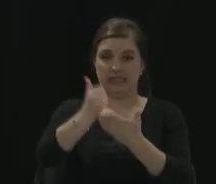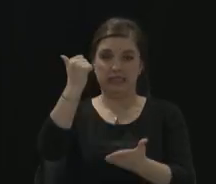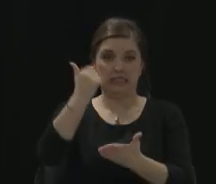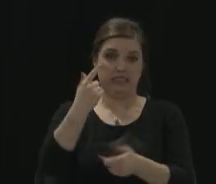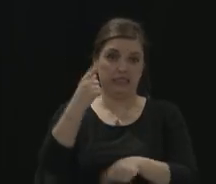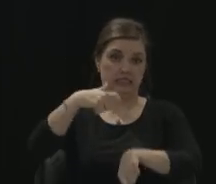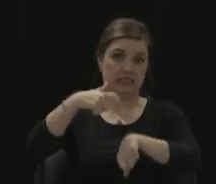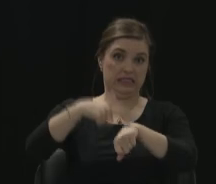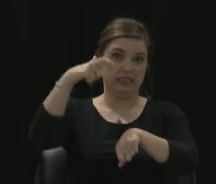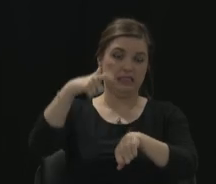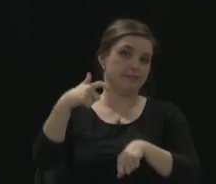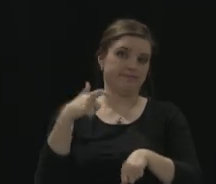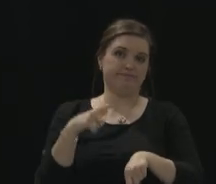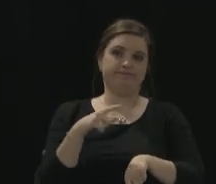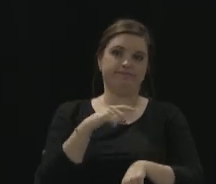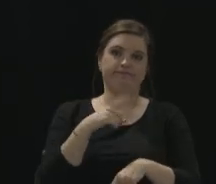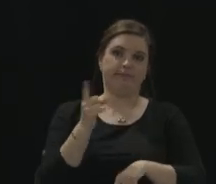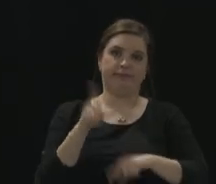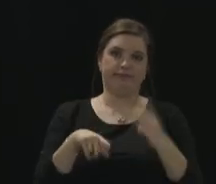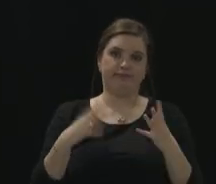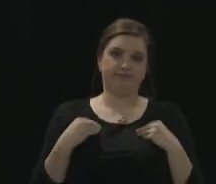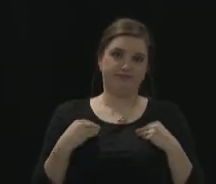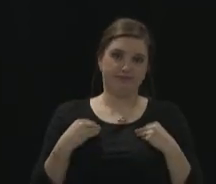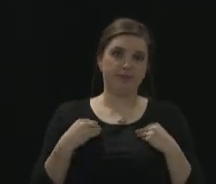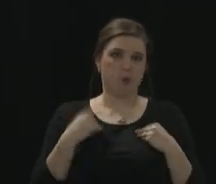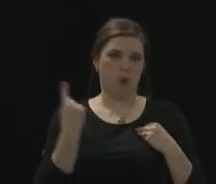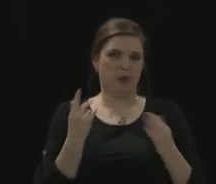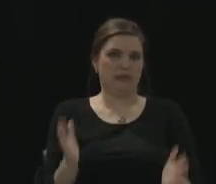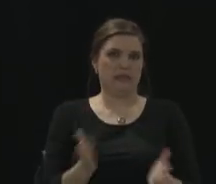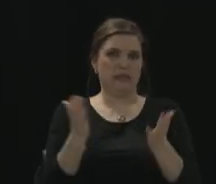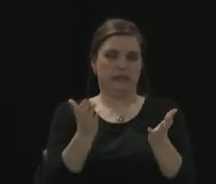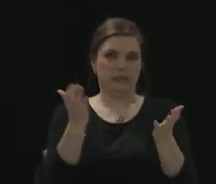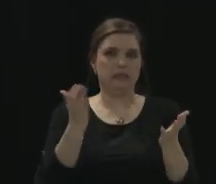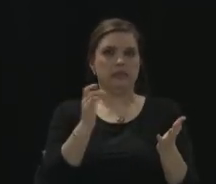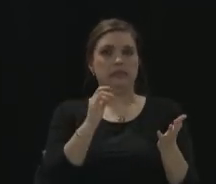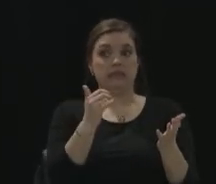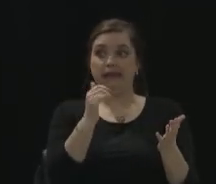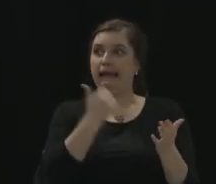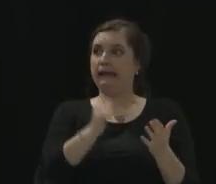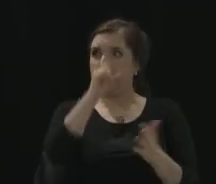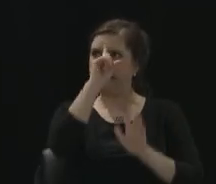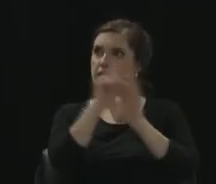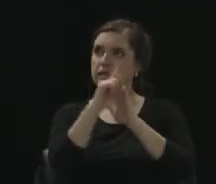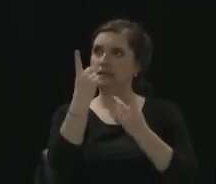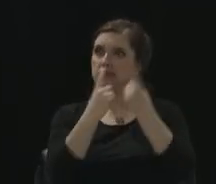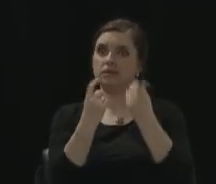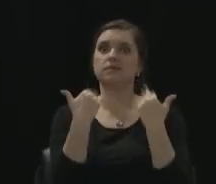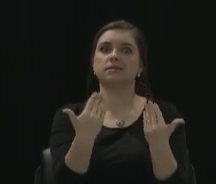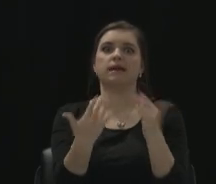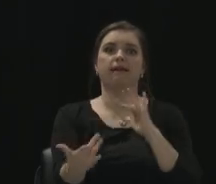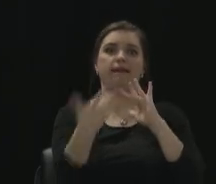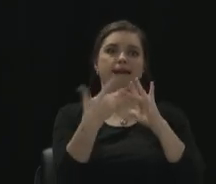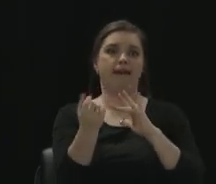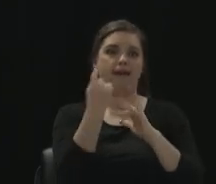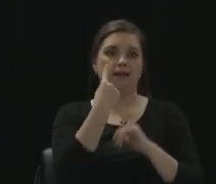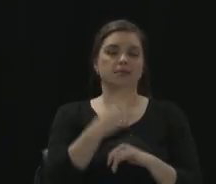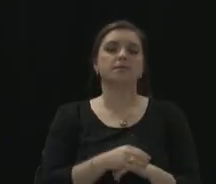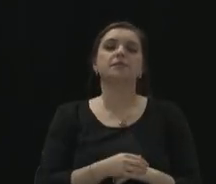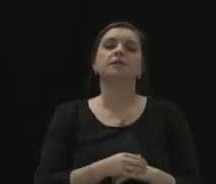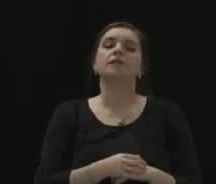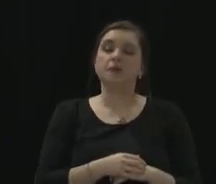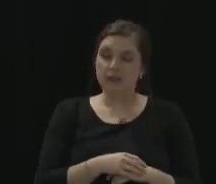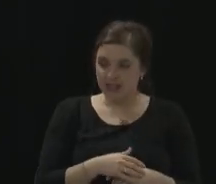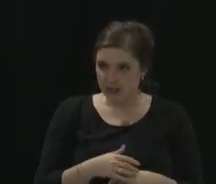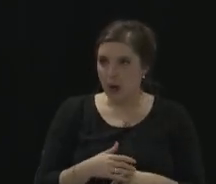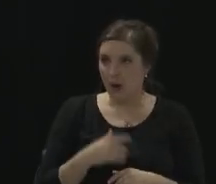if they have questions about that. Absolutely. And so I'm going to channel my mother again. Because my mother isn't driving.